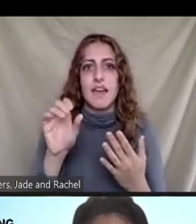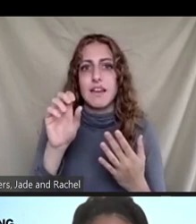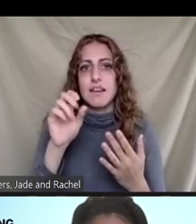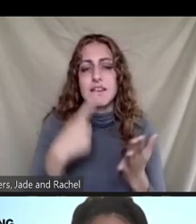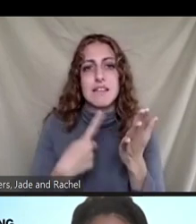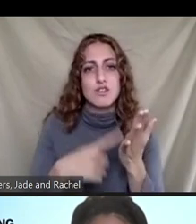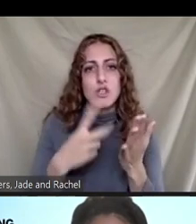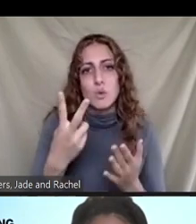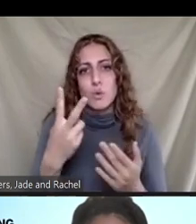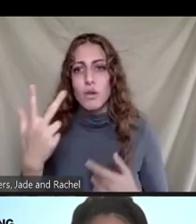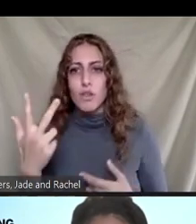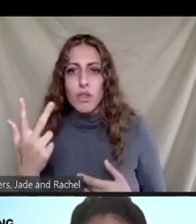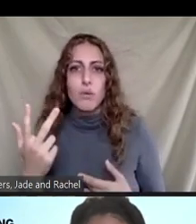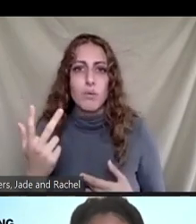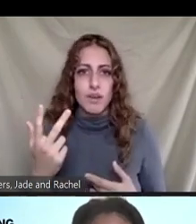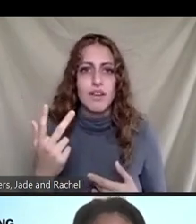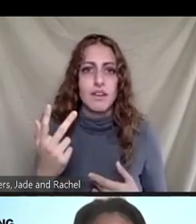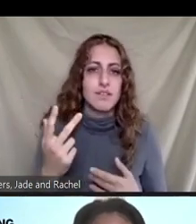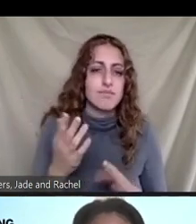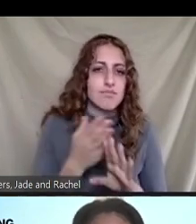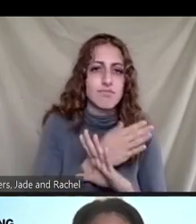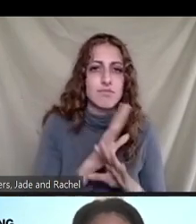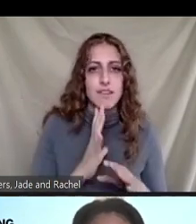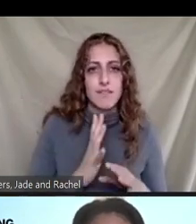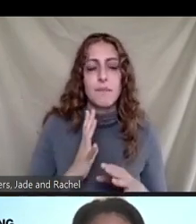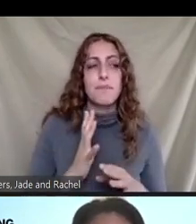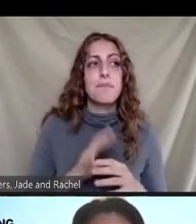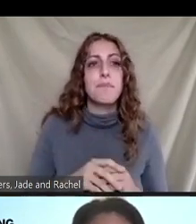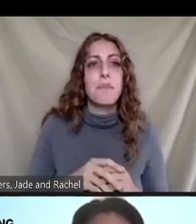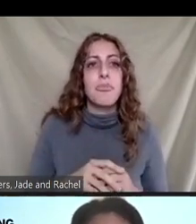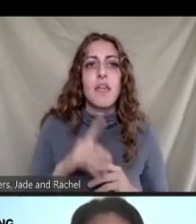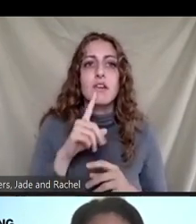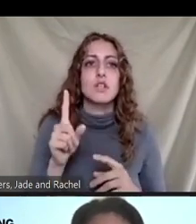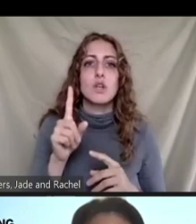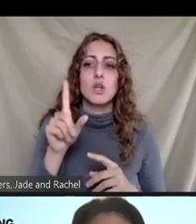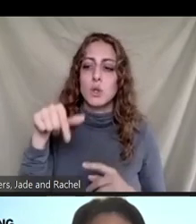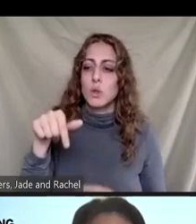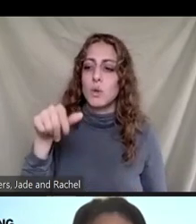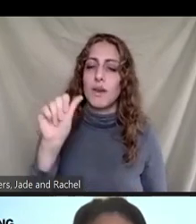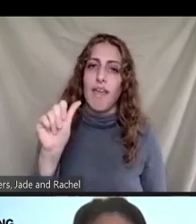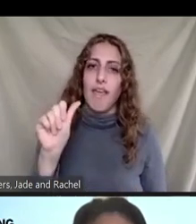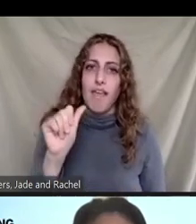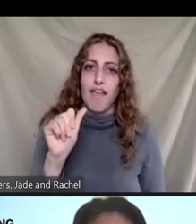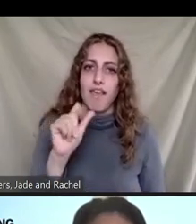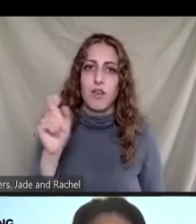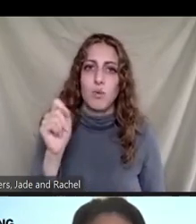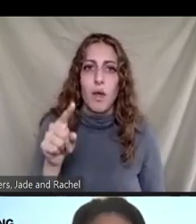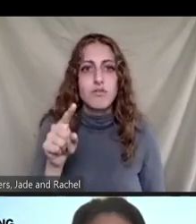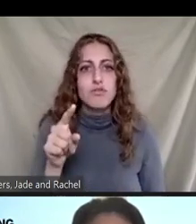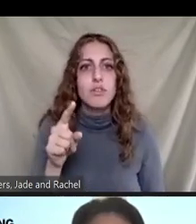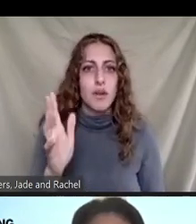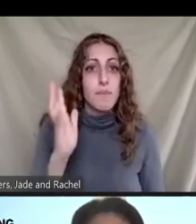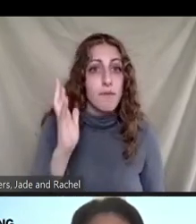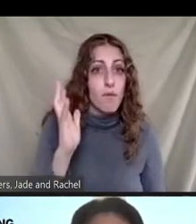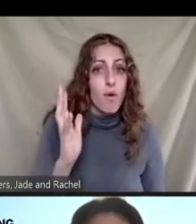So, um, there was a question that was answered in on, on, on the Q and a, but I think there needs to be some clarification. So I'll